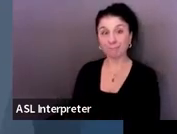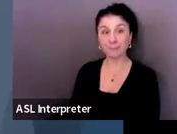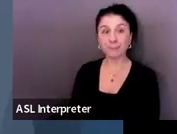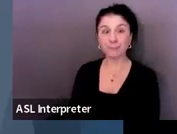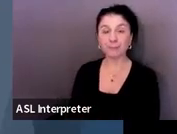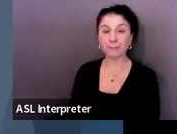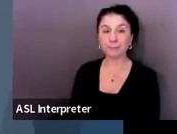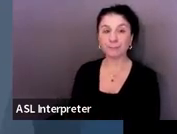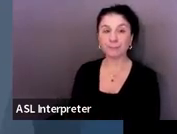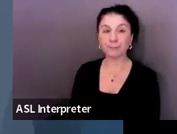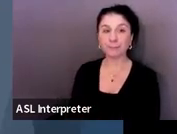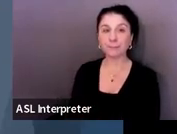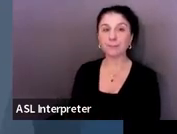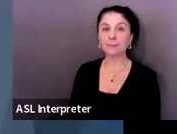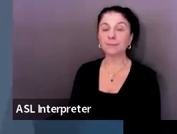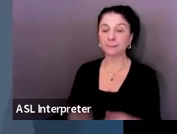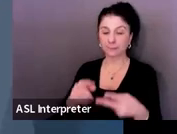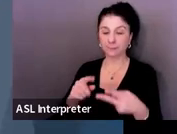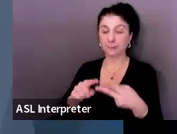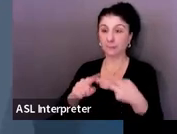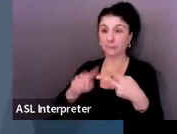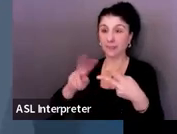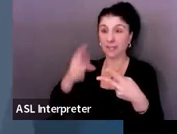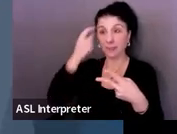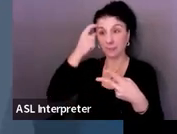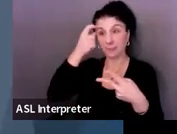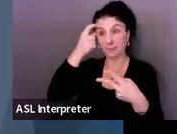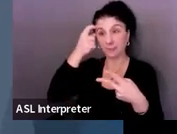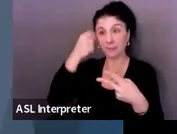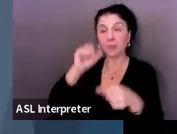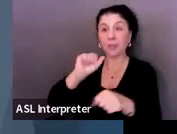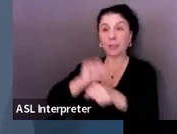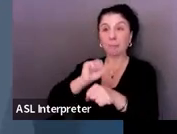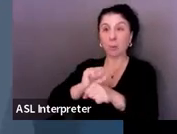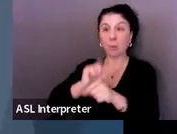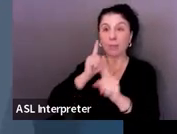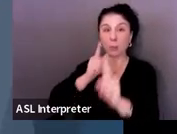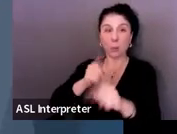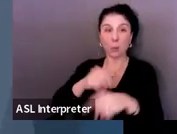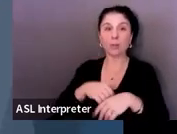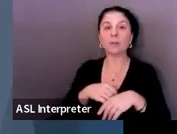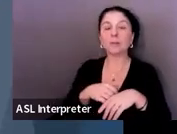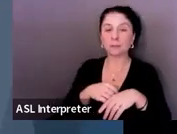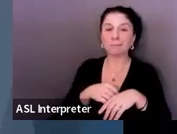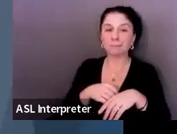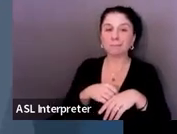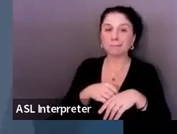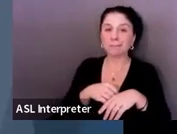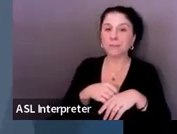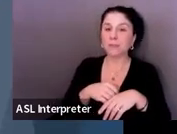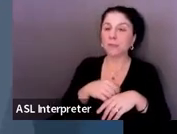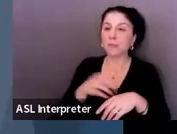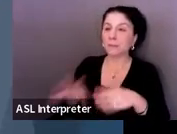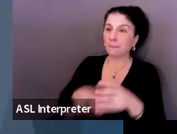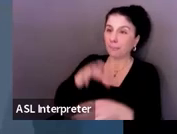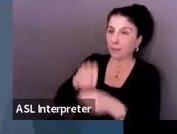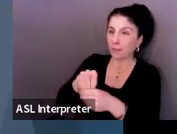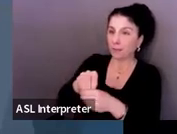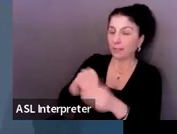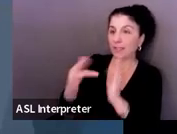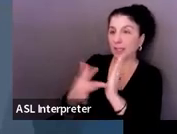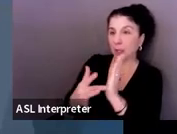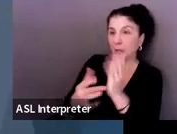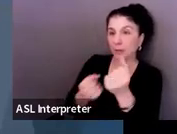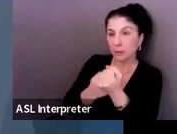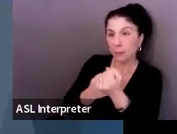And then his employment goal is around participating in technology supported or volunteer workplace with